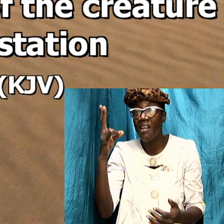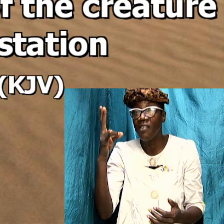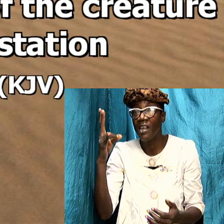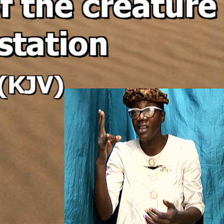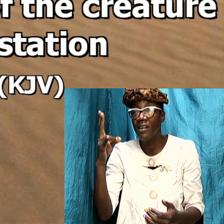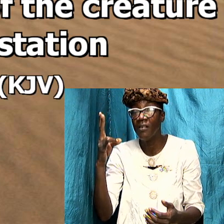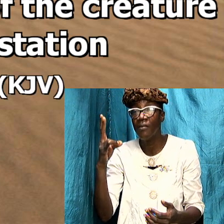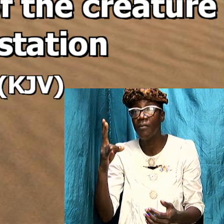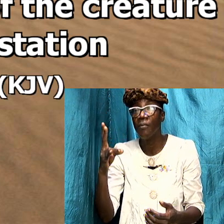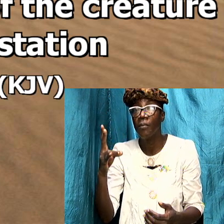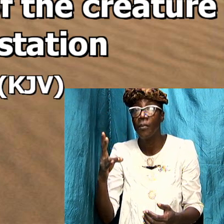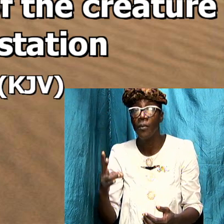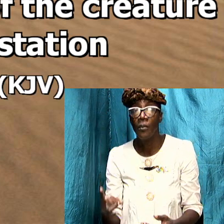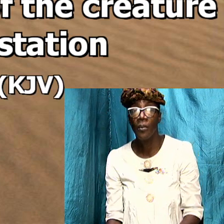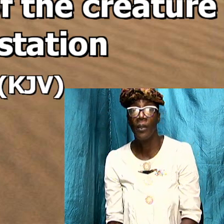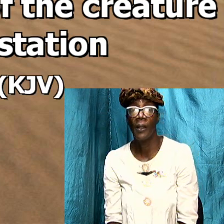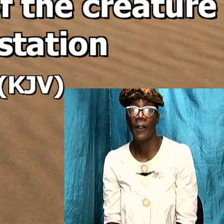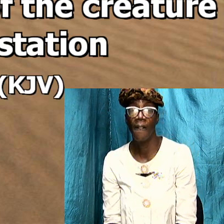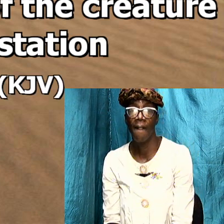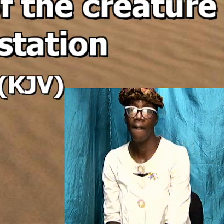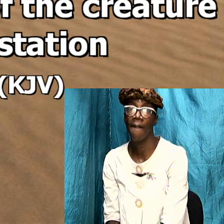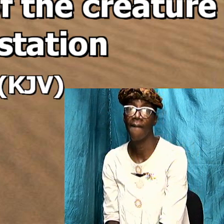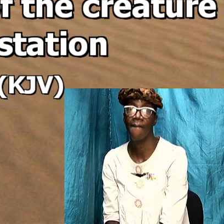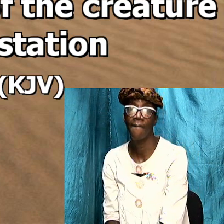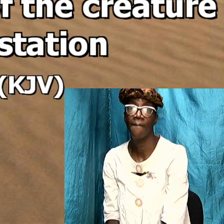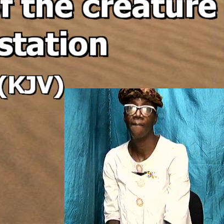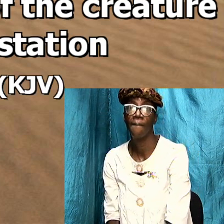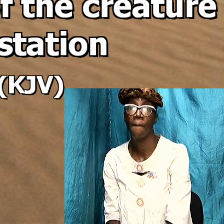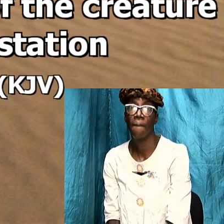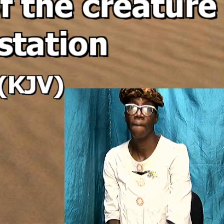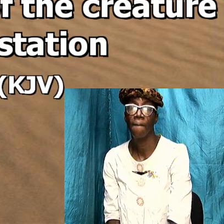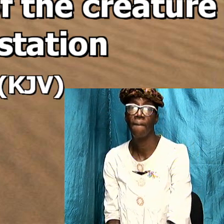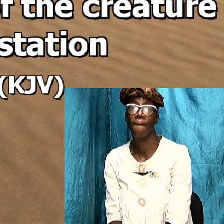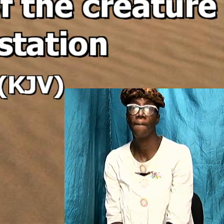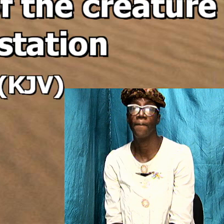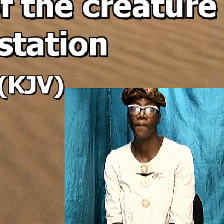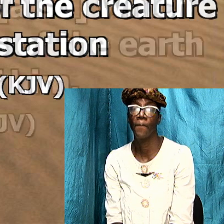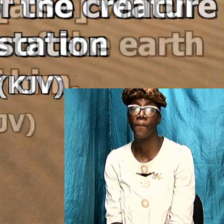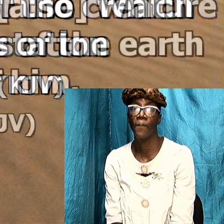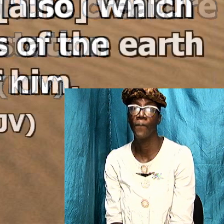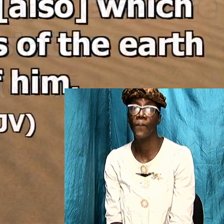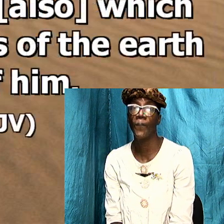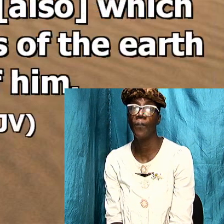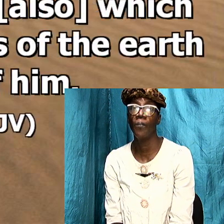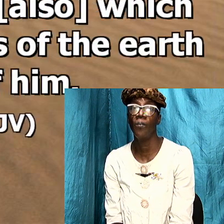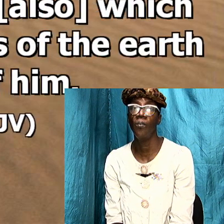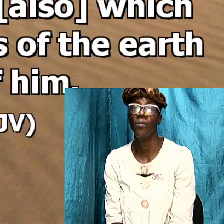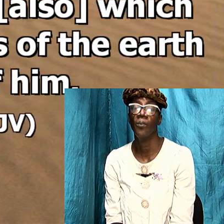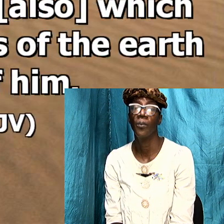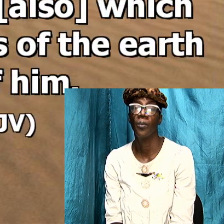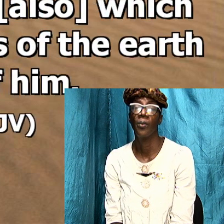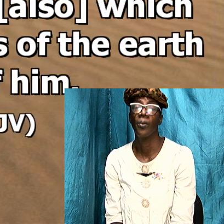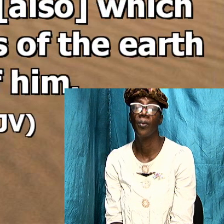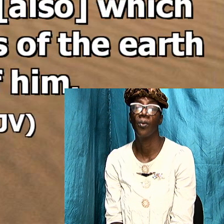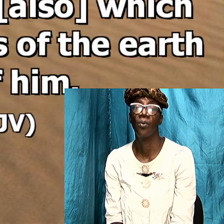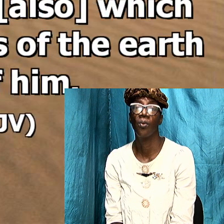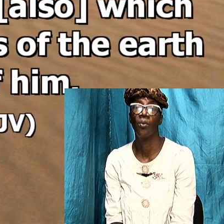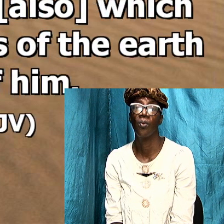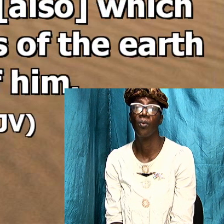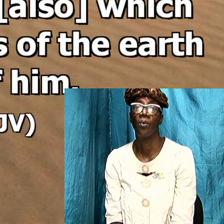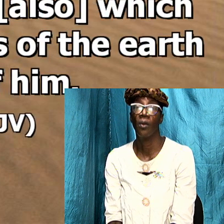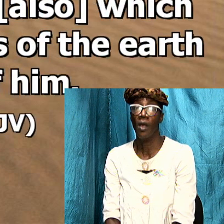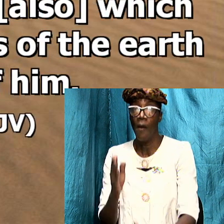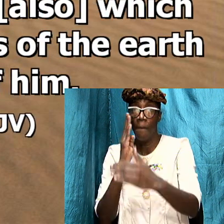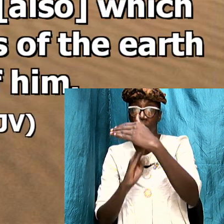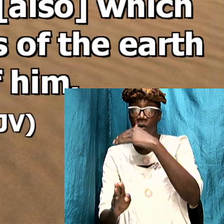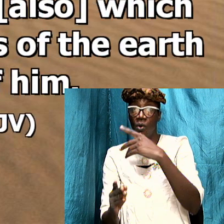very significant and very powerful in the scheme of things revelation 1 and verse 7 says